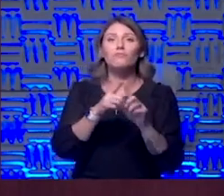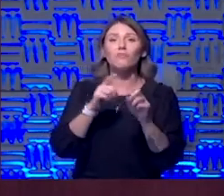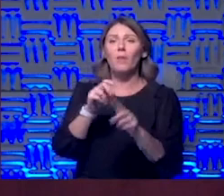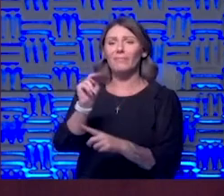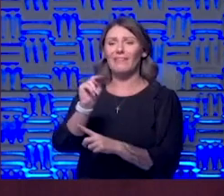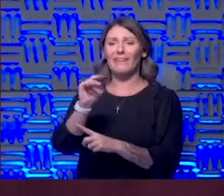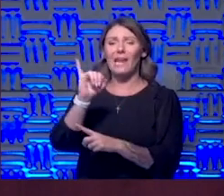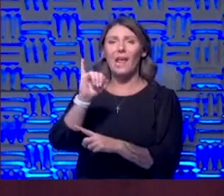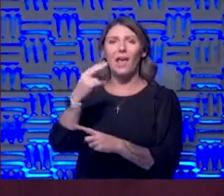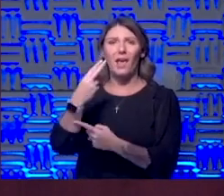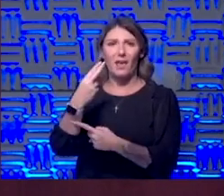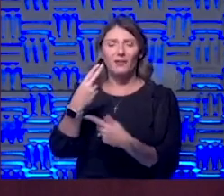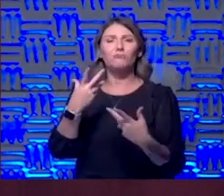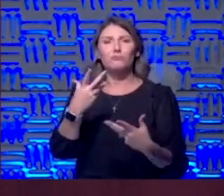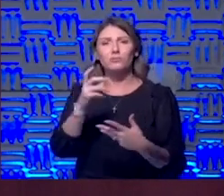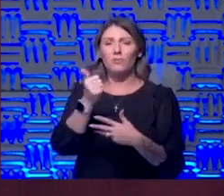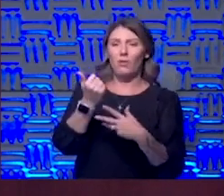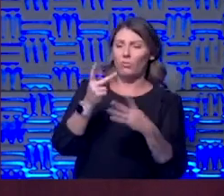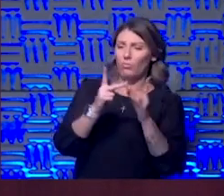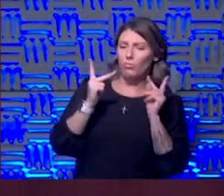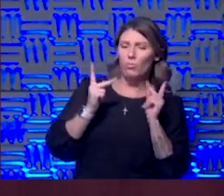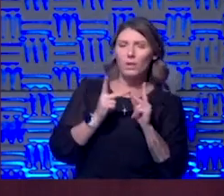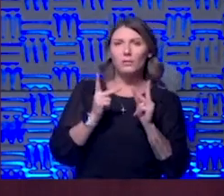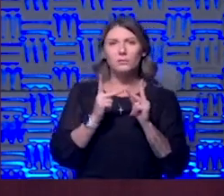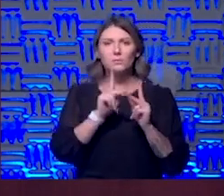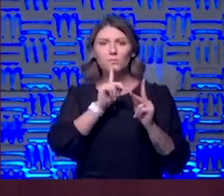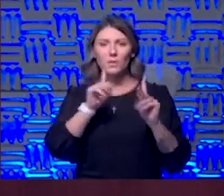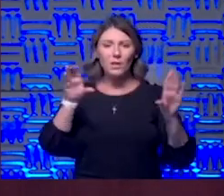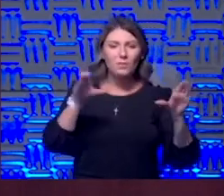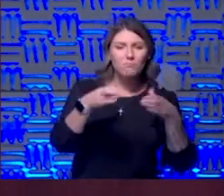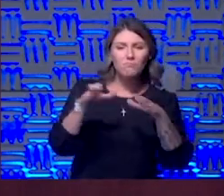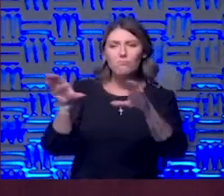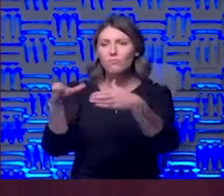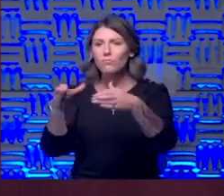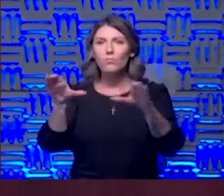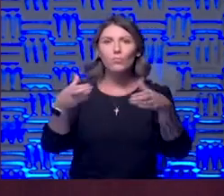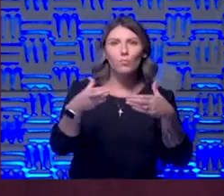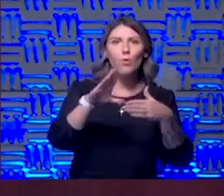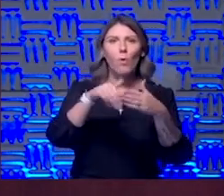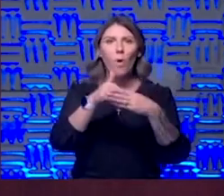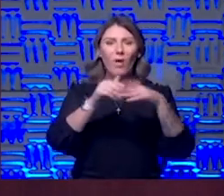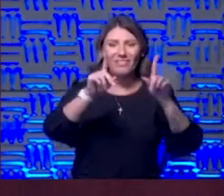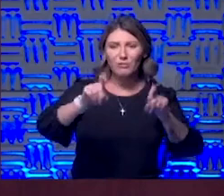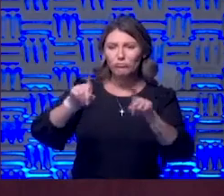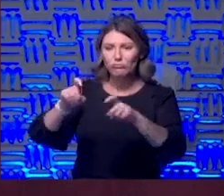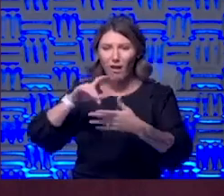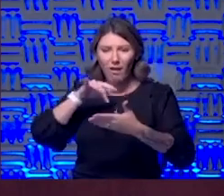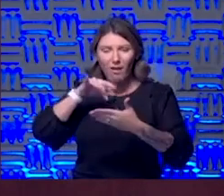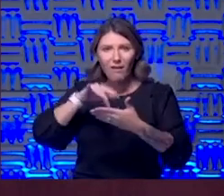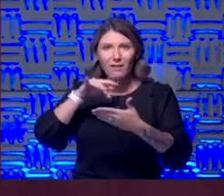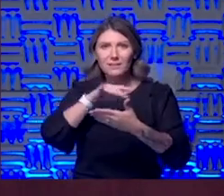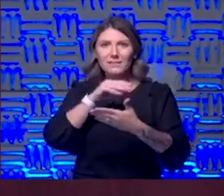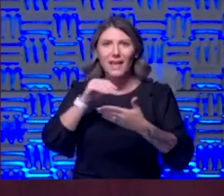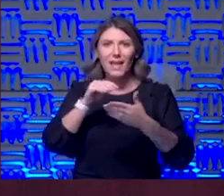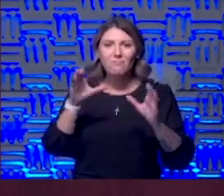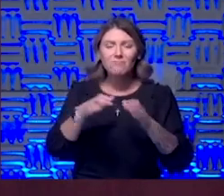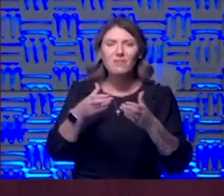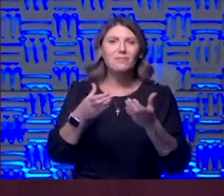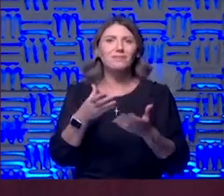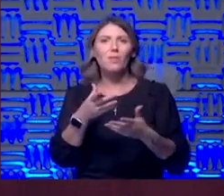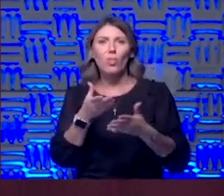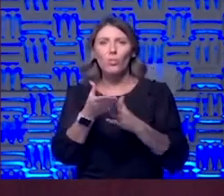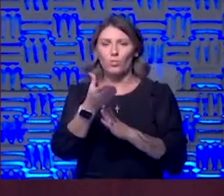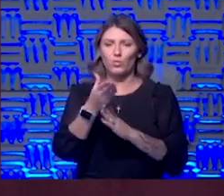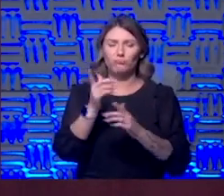and other places to really group those trials and make them multi-center clinical trials through large